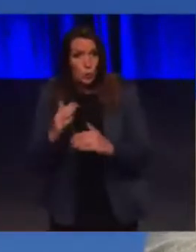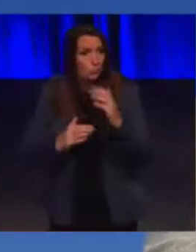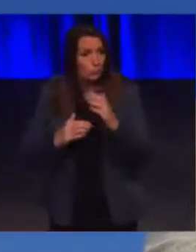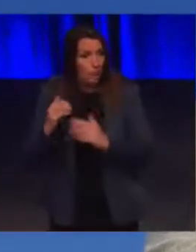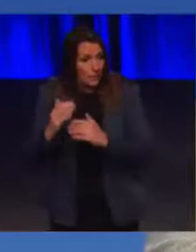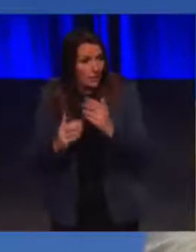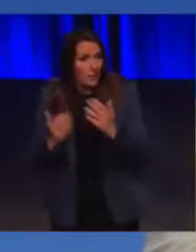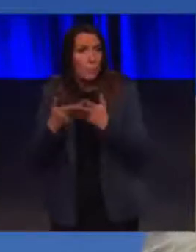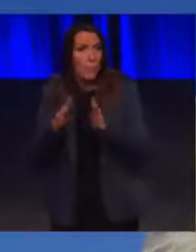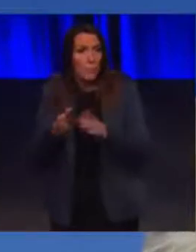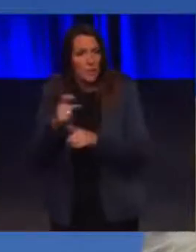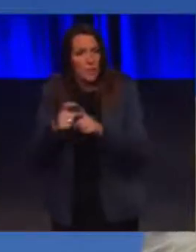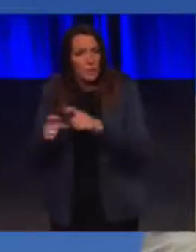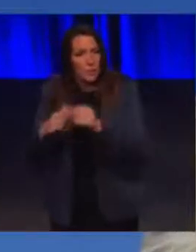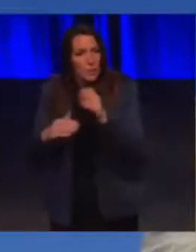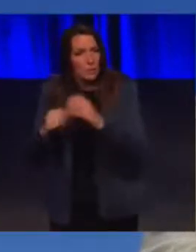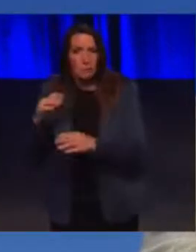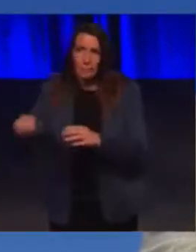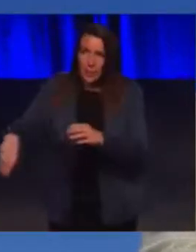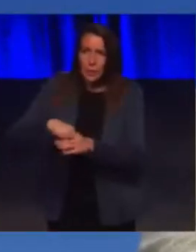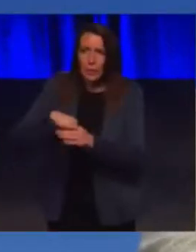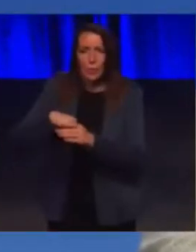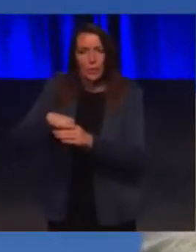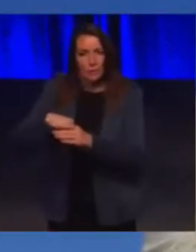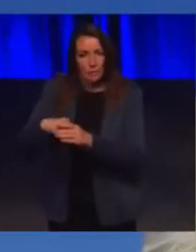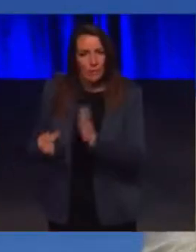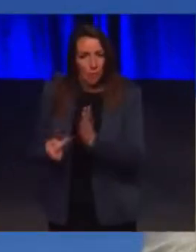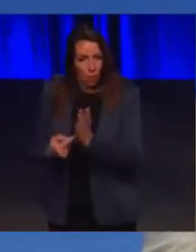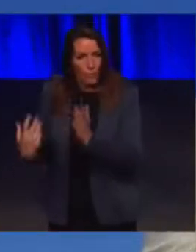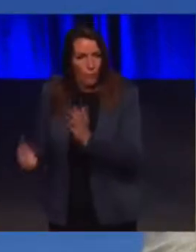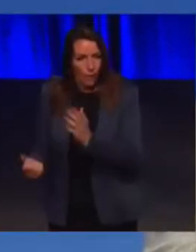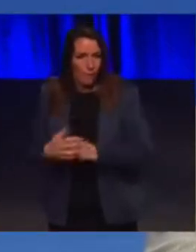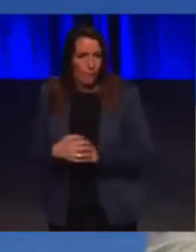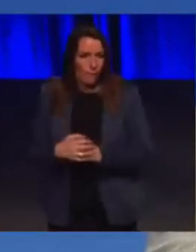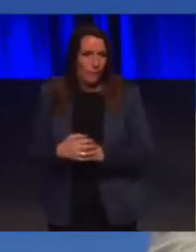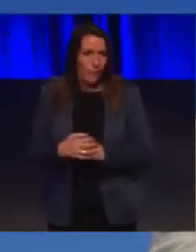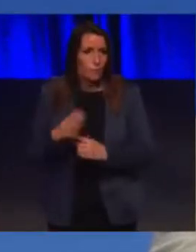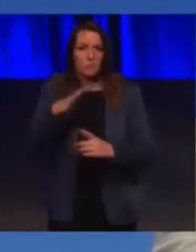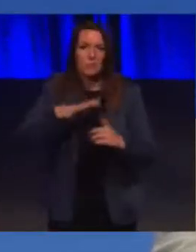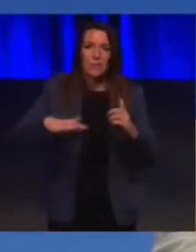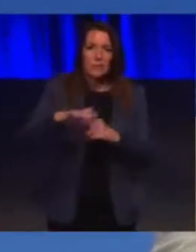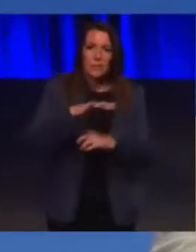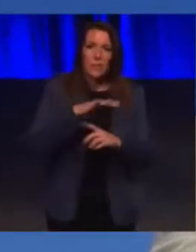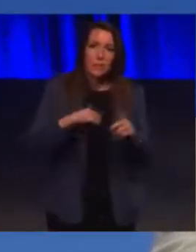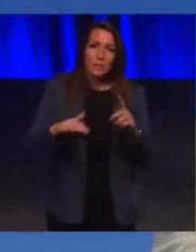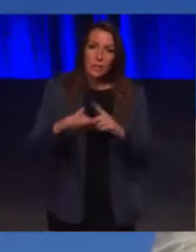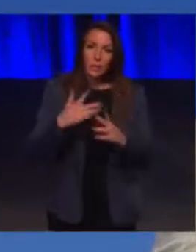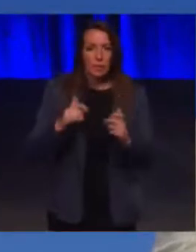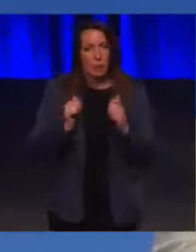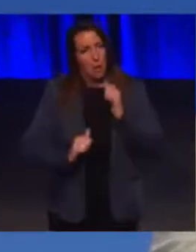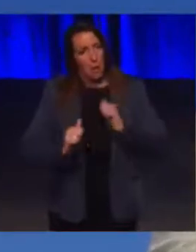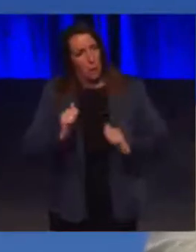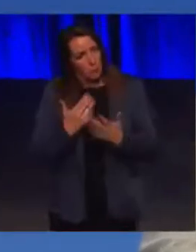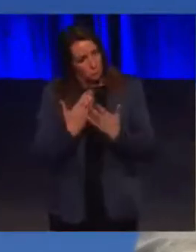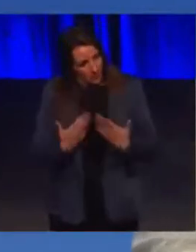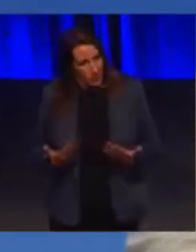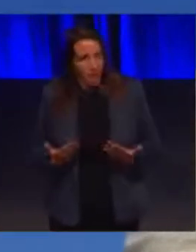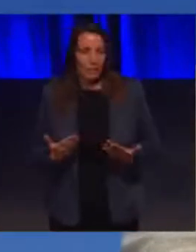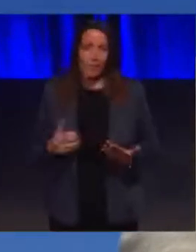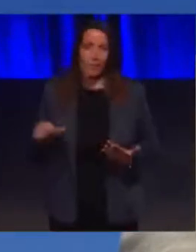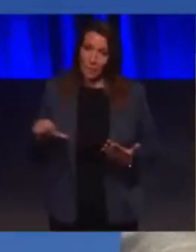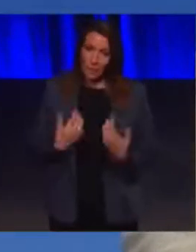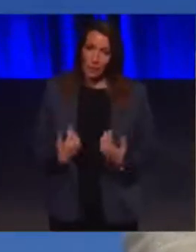are as inclusive as possible, giving everybody in society the dignity and respect that they deserve.